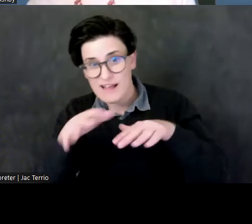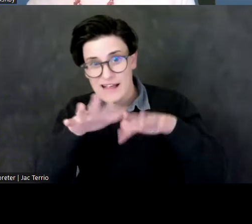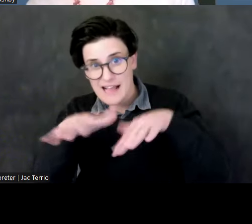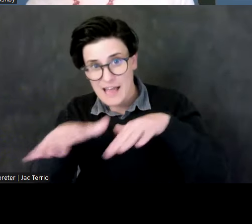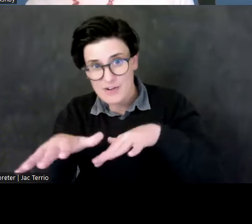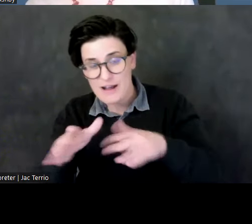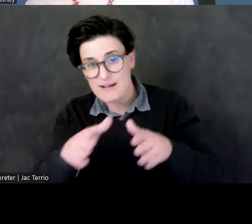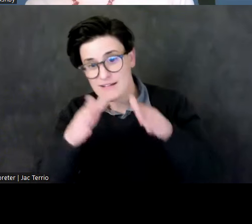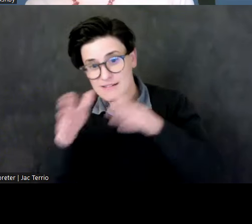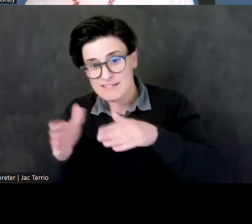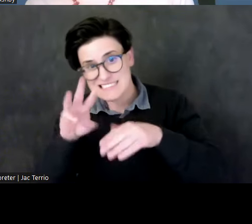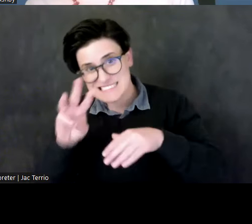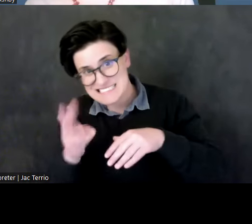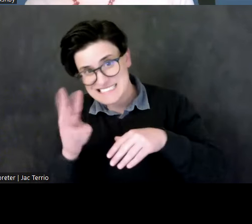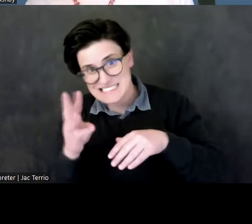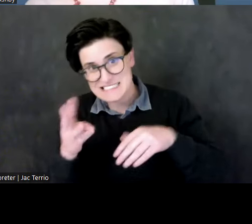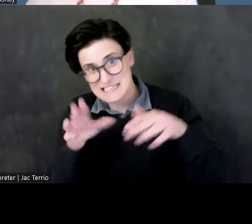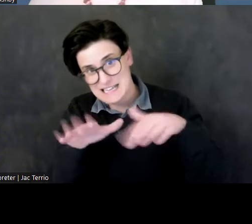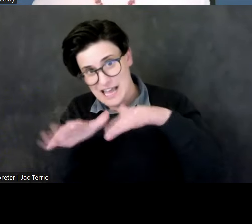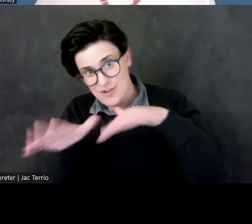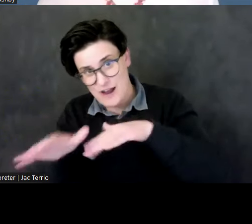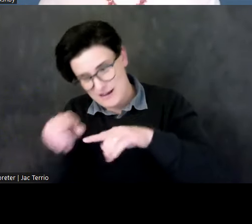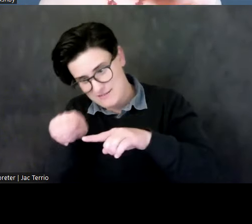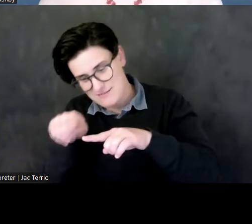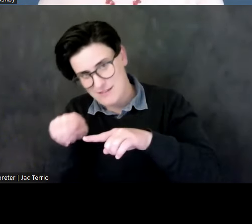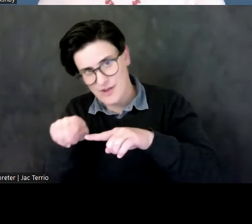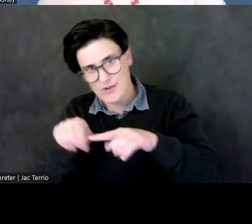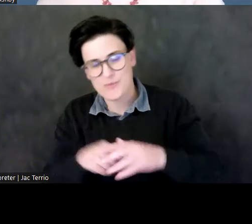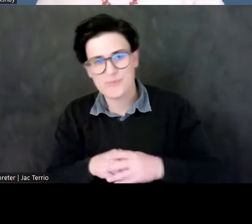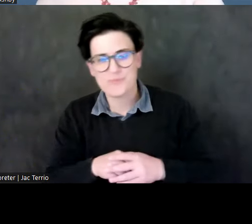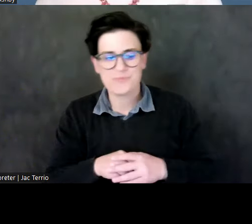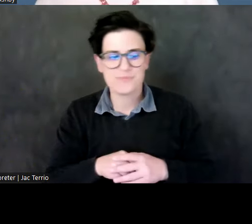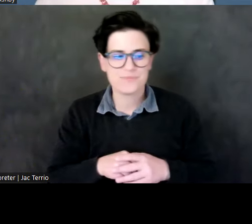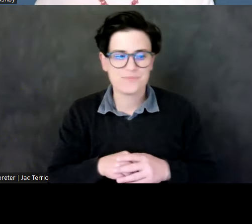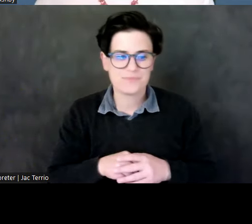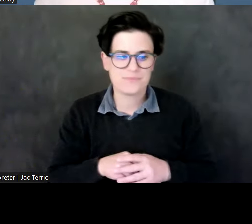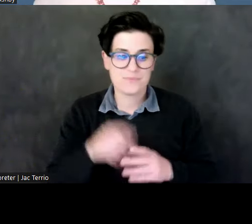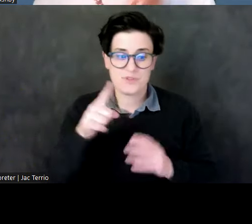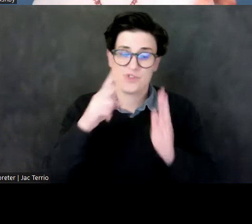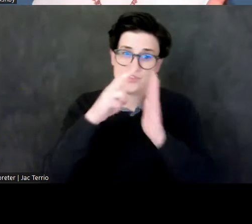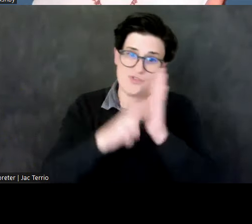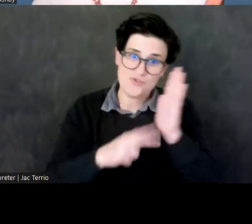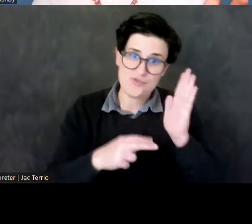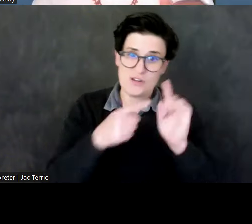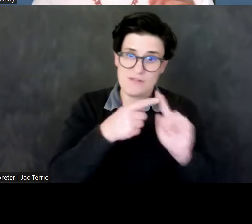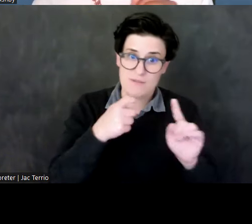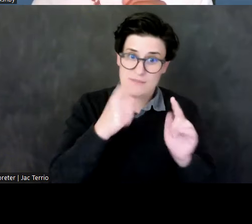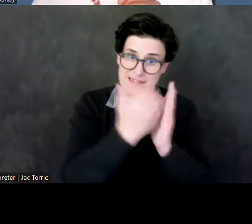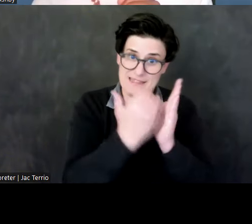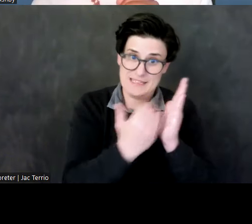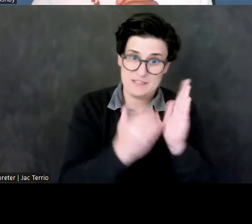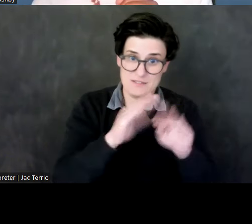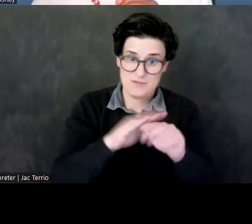the sixth cataract here. So reading from this list at the right, there are several